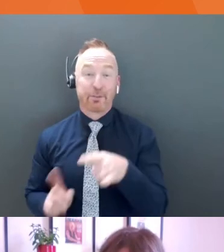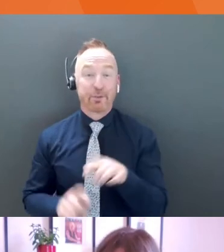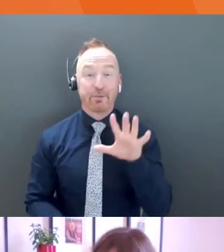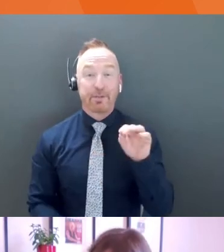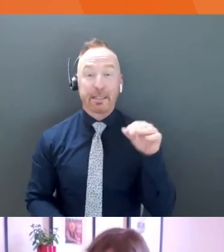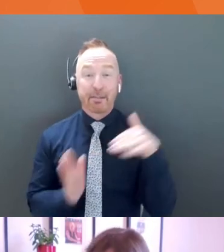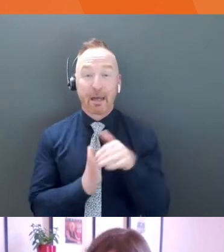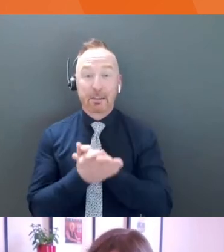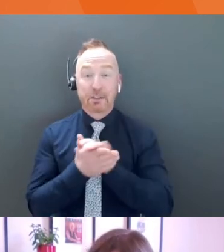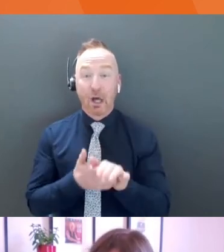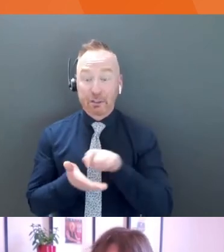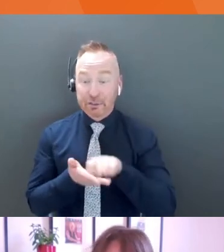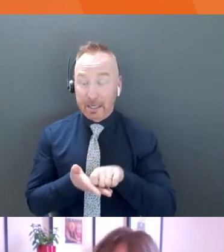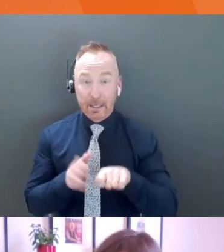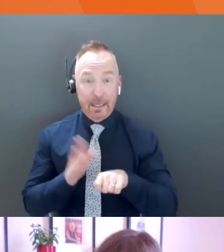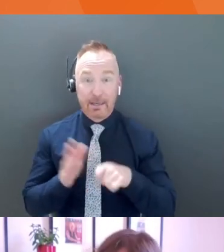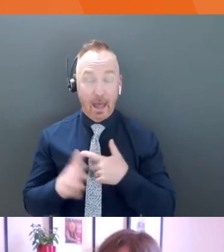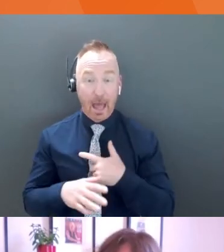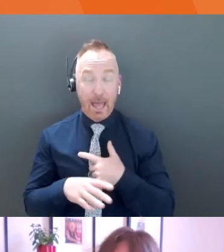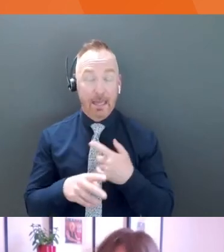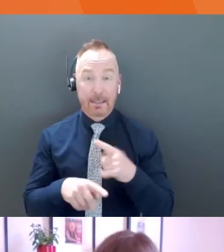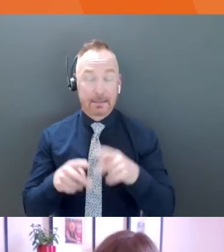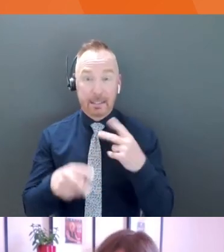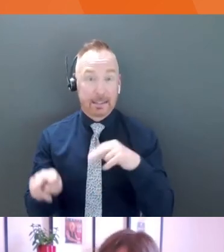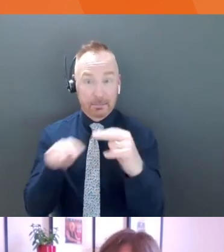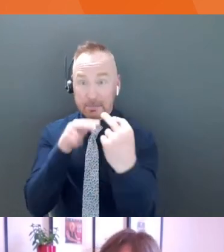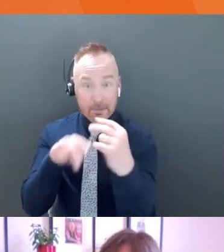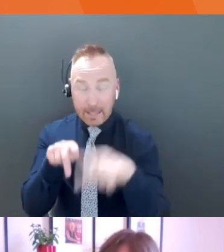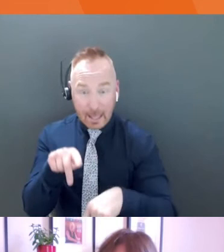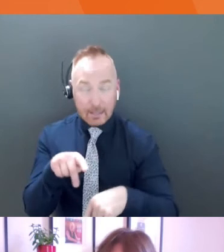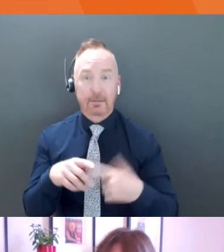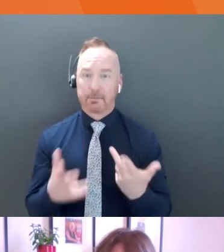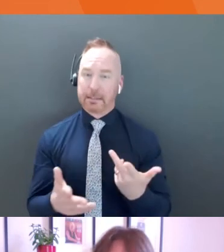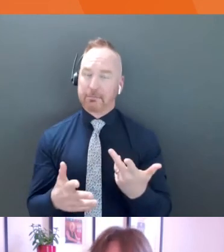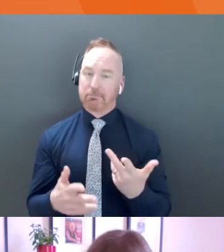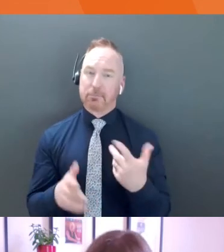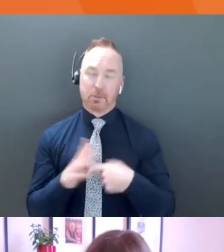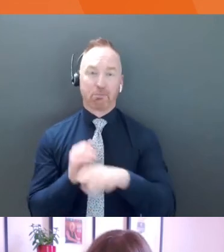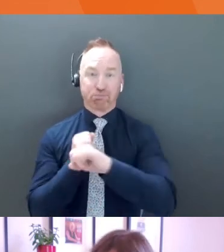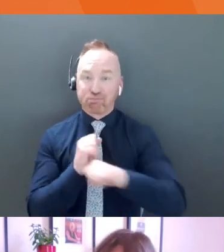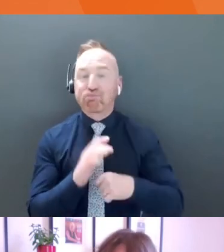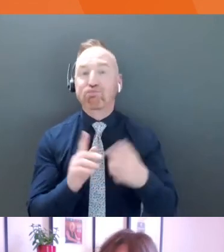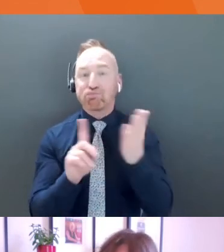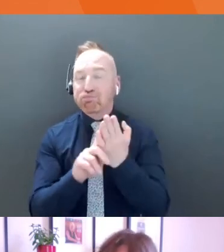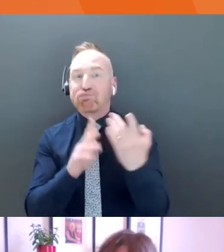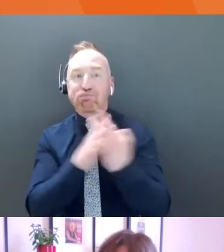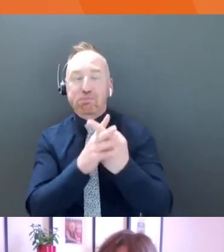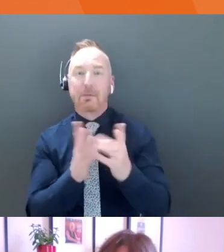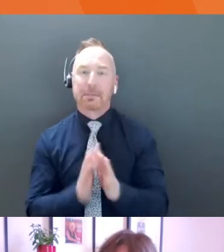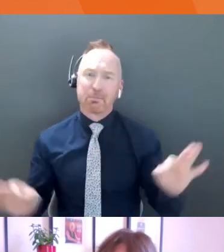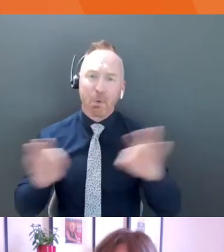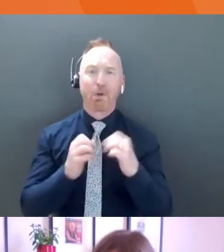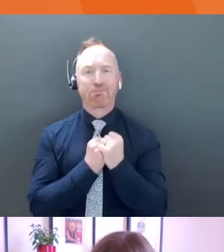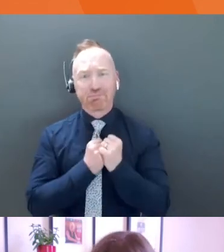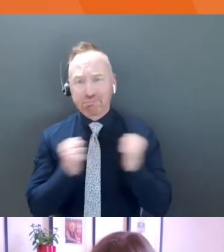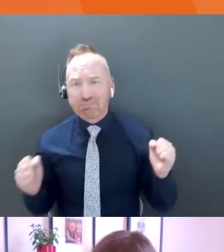is the first place that you can start that. So you want to be open and, uh, and, and passionate and, um,